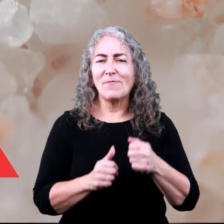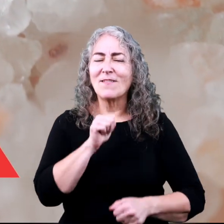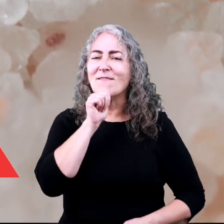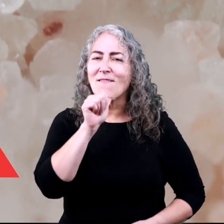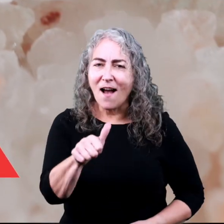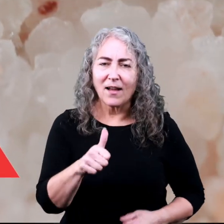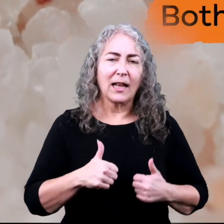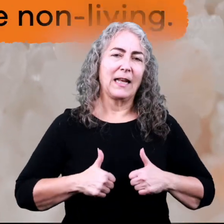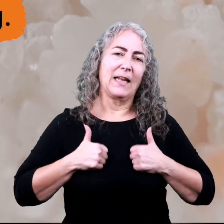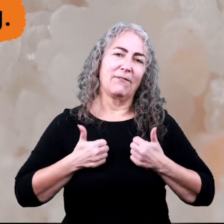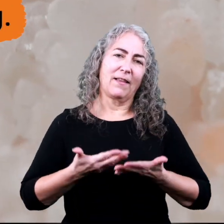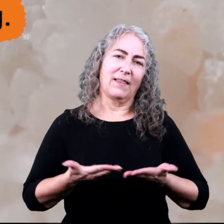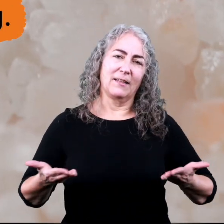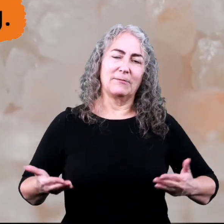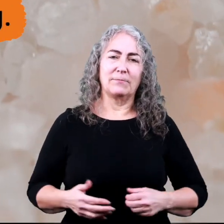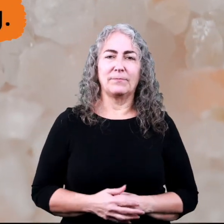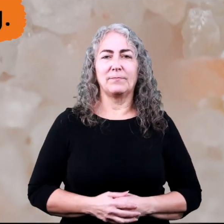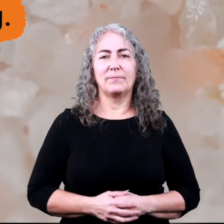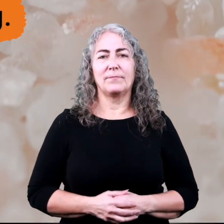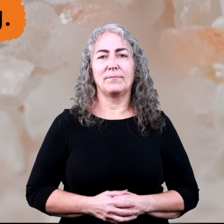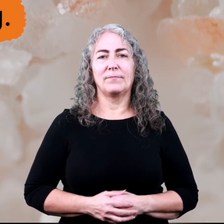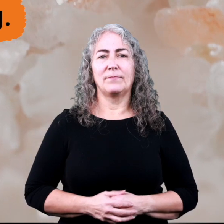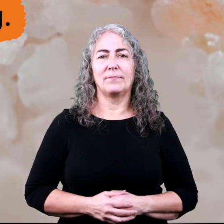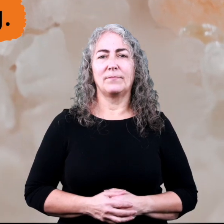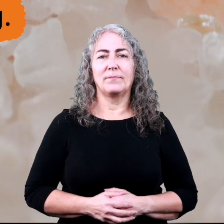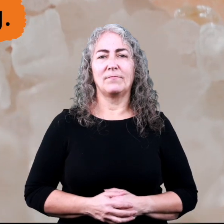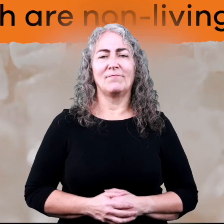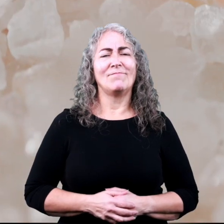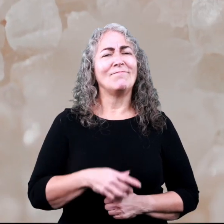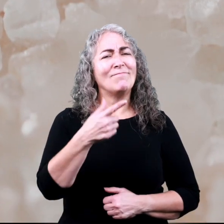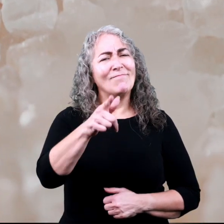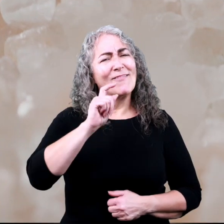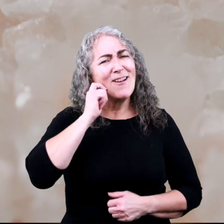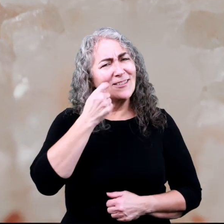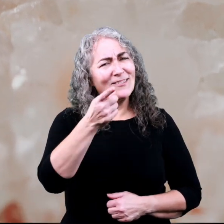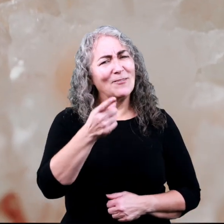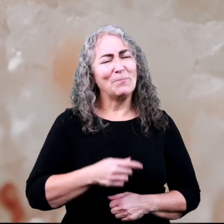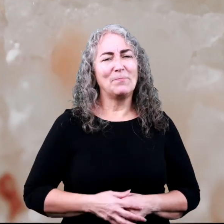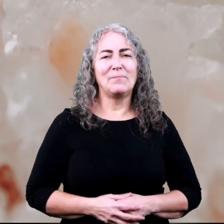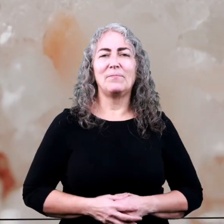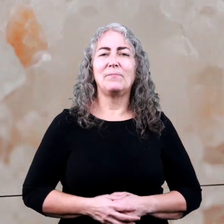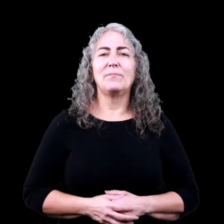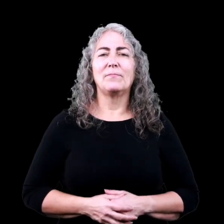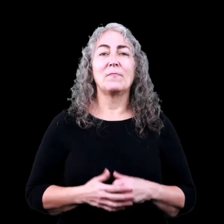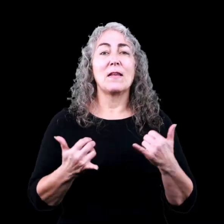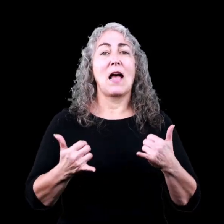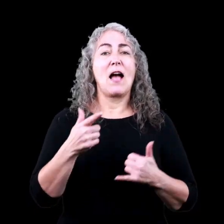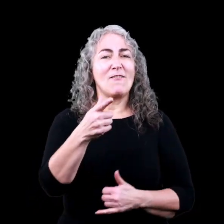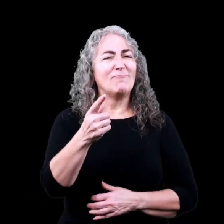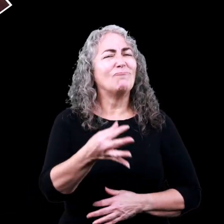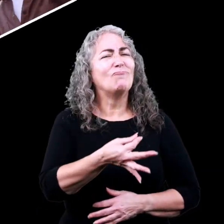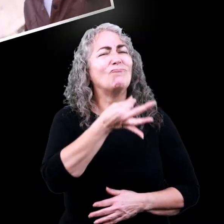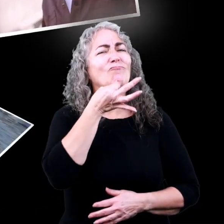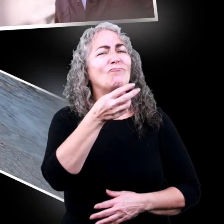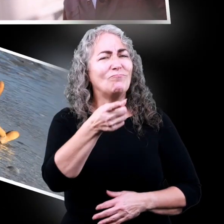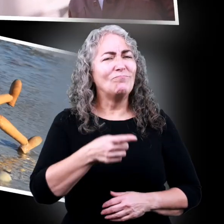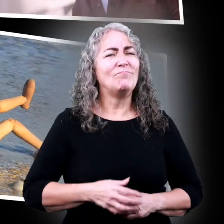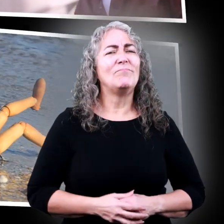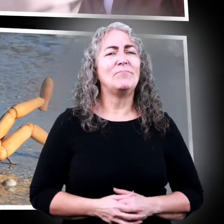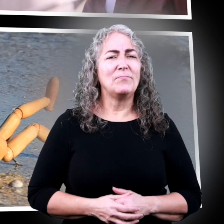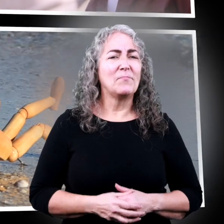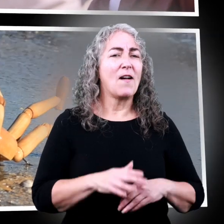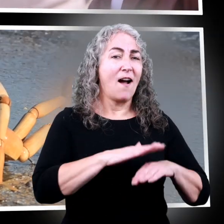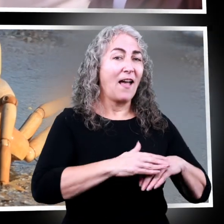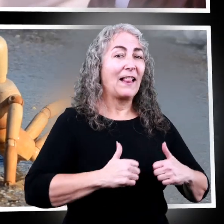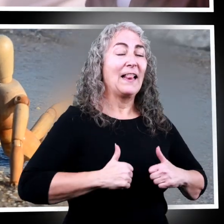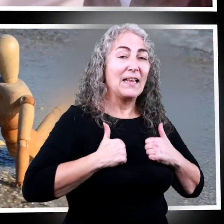Nope Both are non-living You are awesome Now that you are